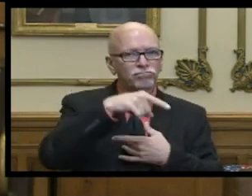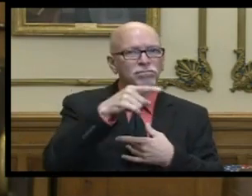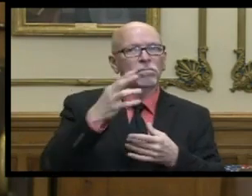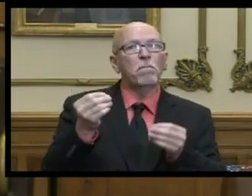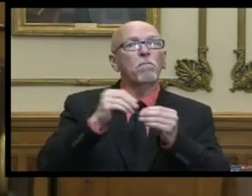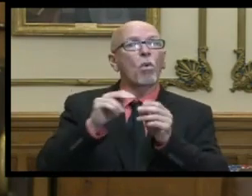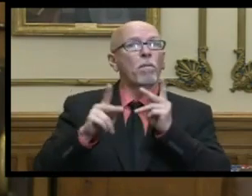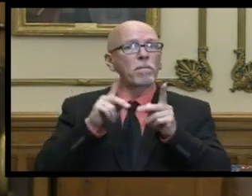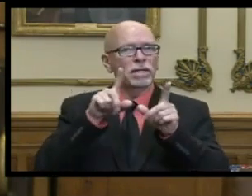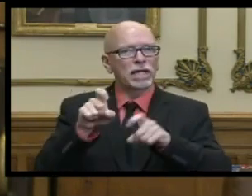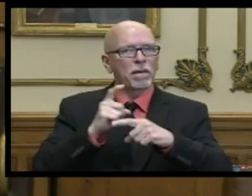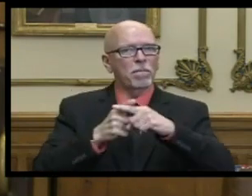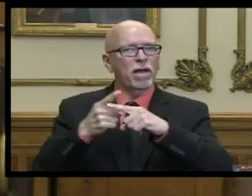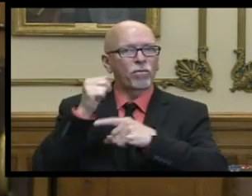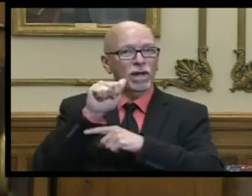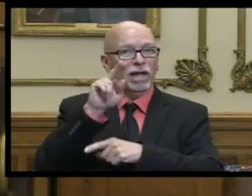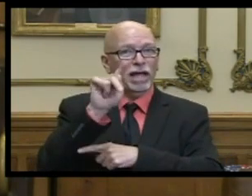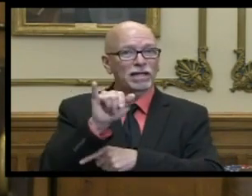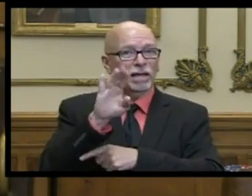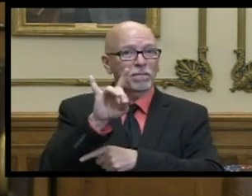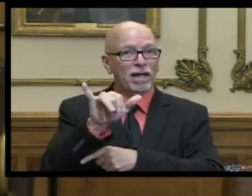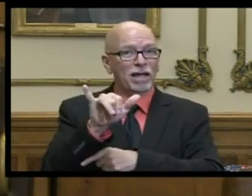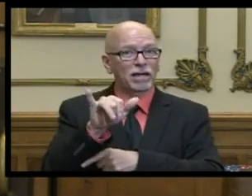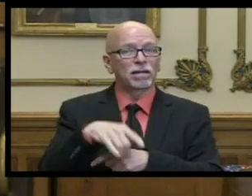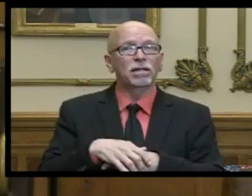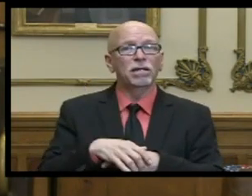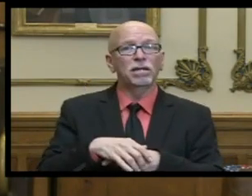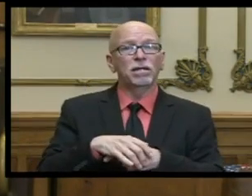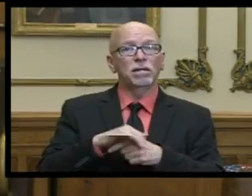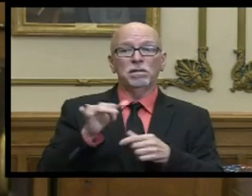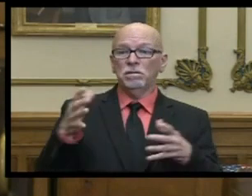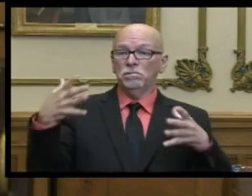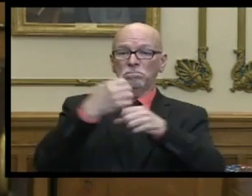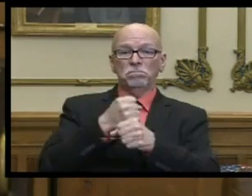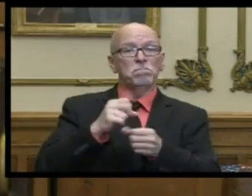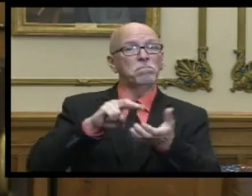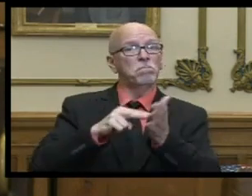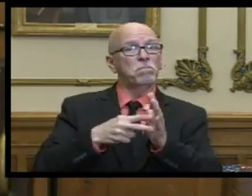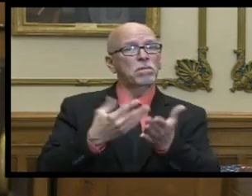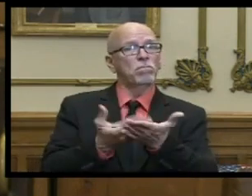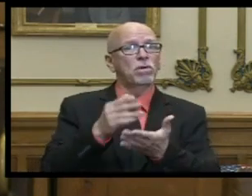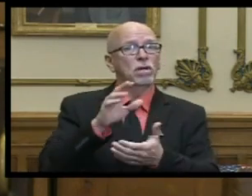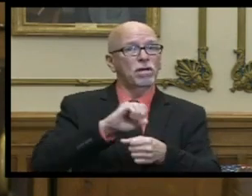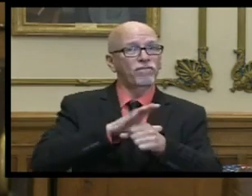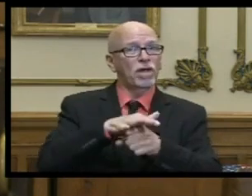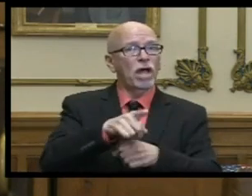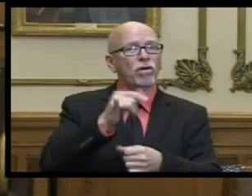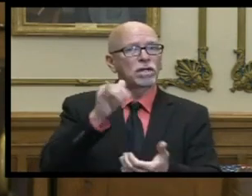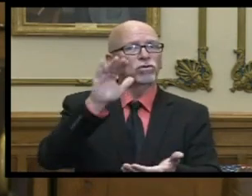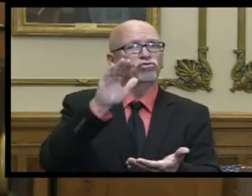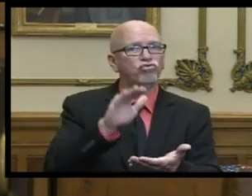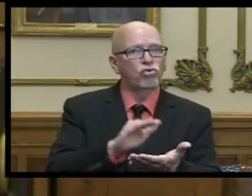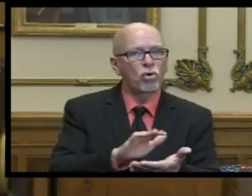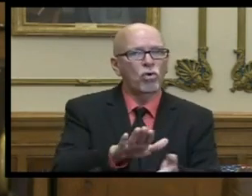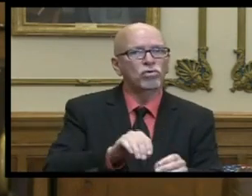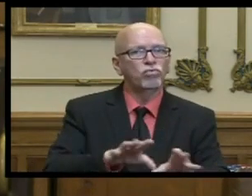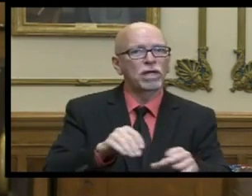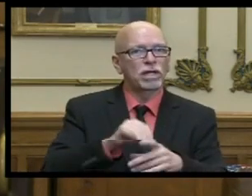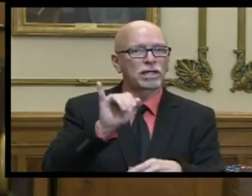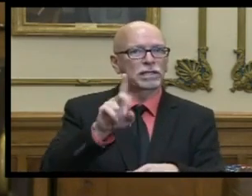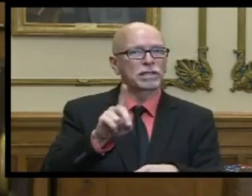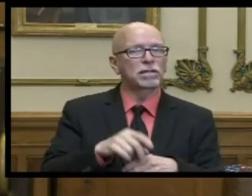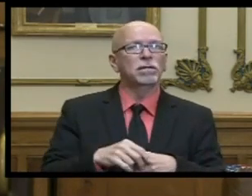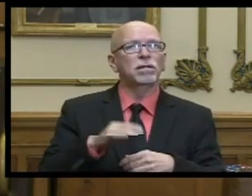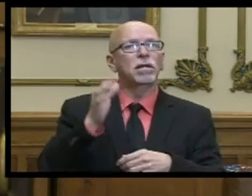people testing positive for antibodies taken together this is evidence that the virus has slowed its spread within our state